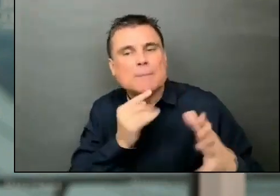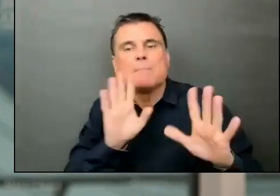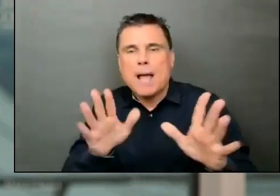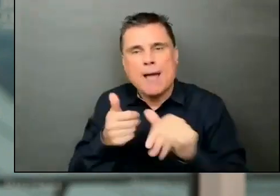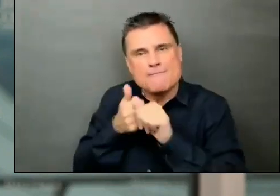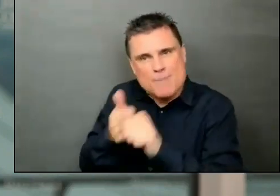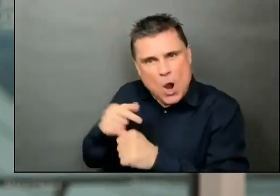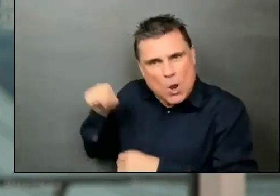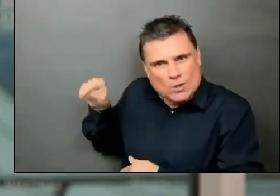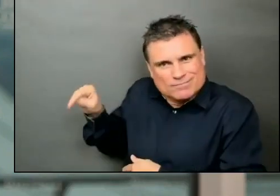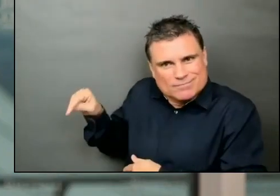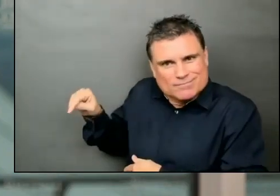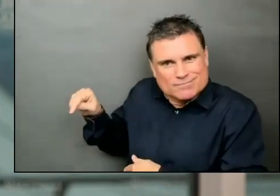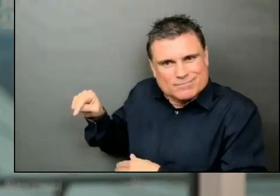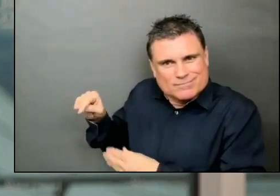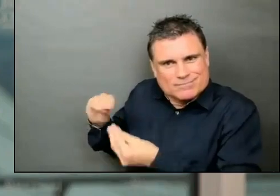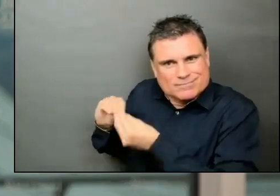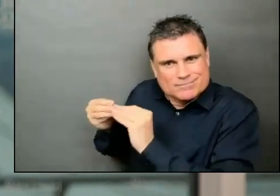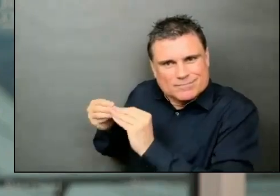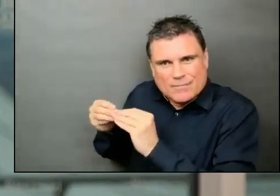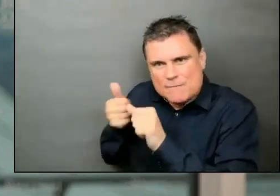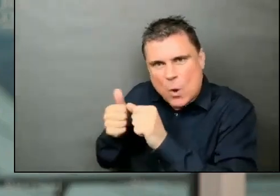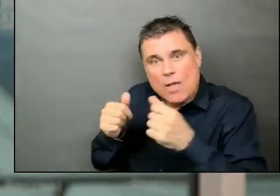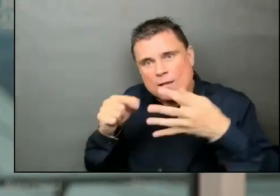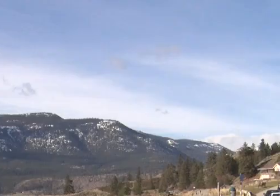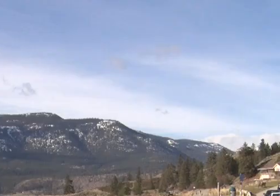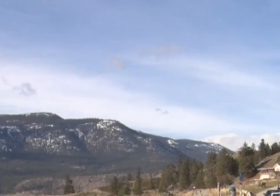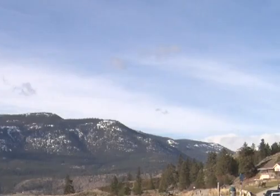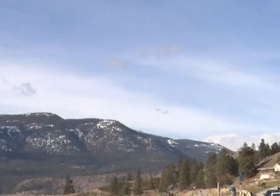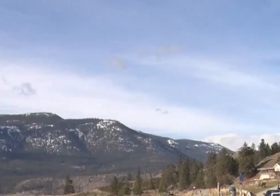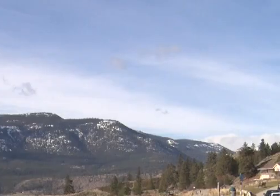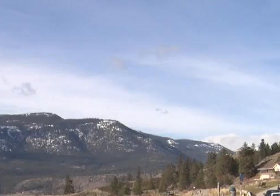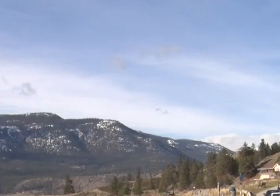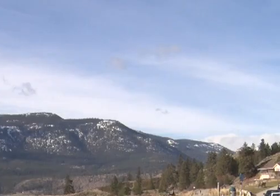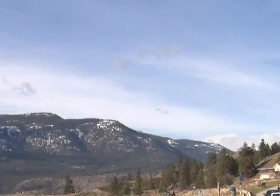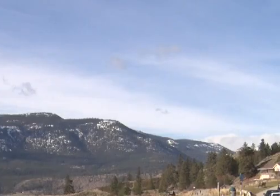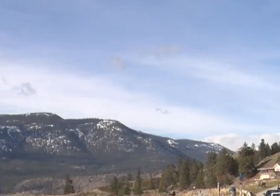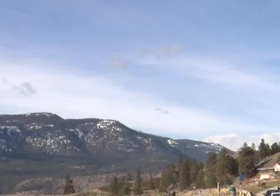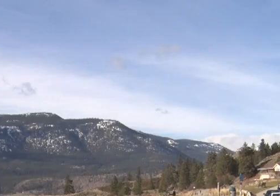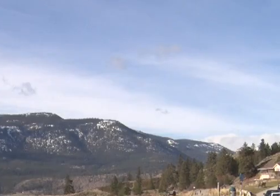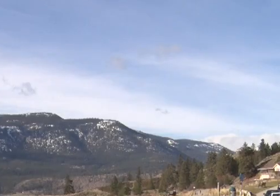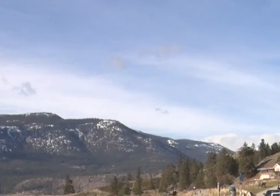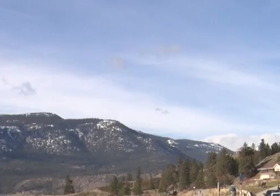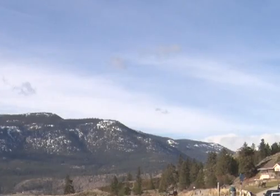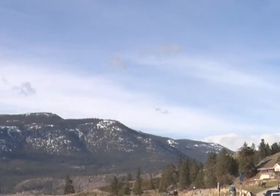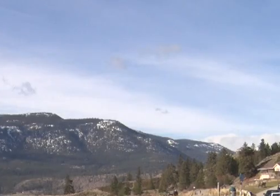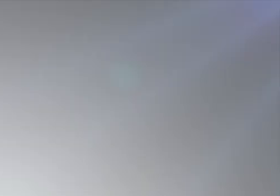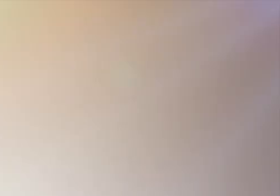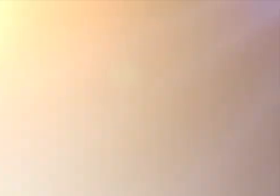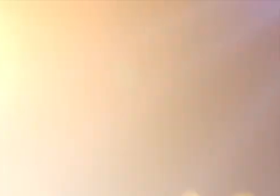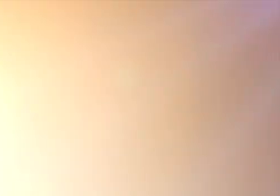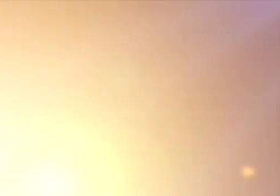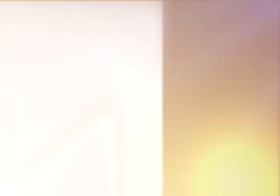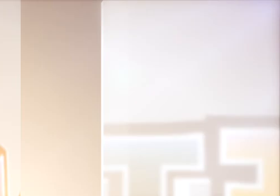having our safe six, our bubble, again. For Castanet News here in Kelowna, I'm Nick Johansson.